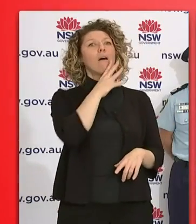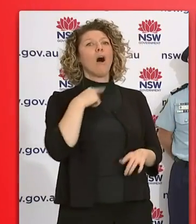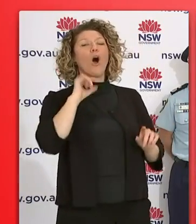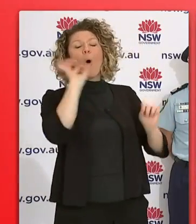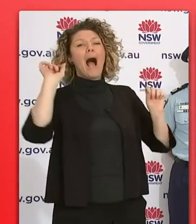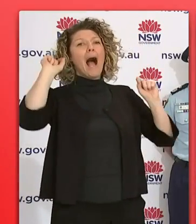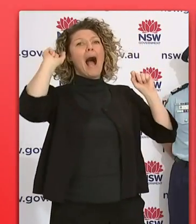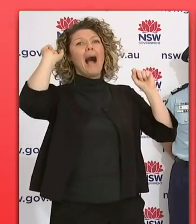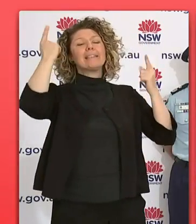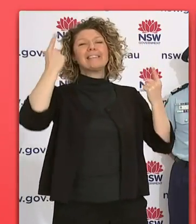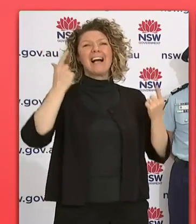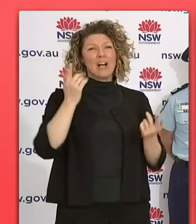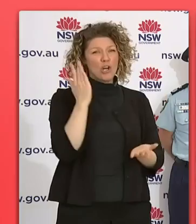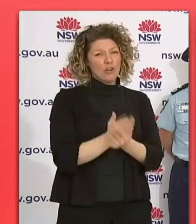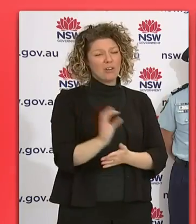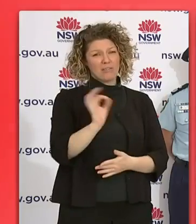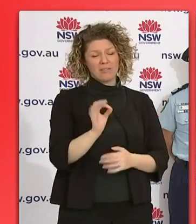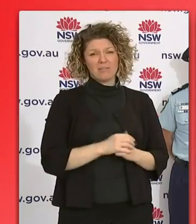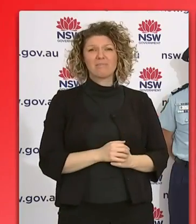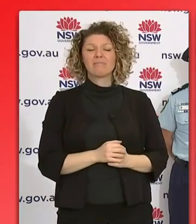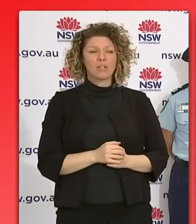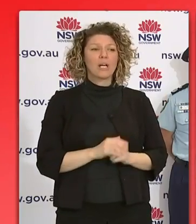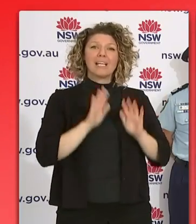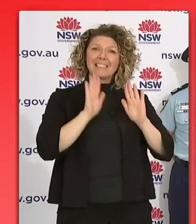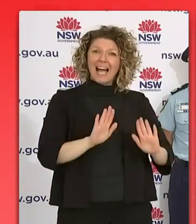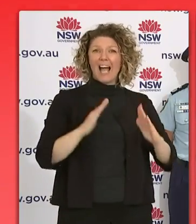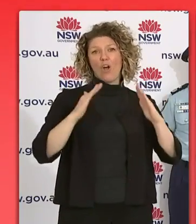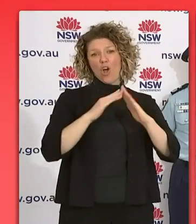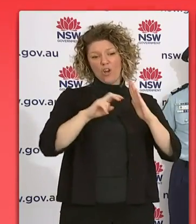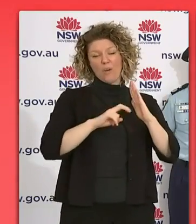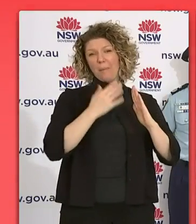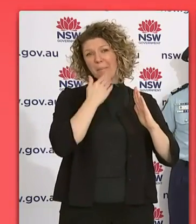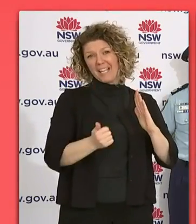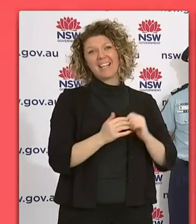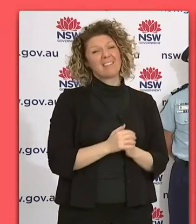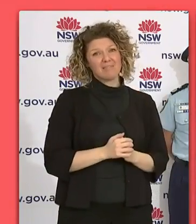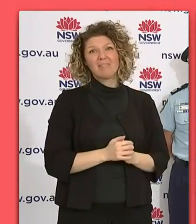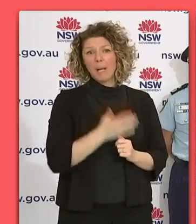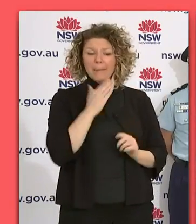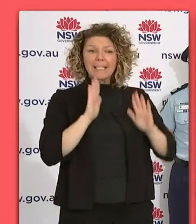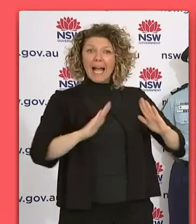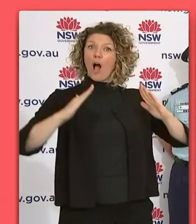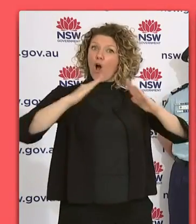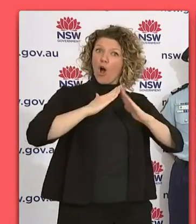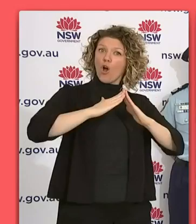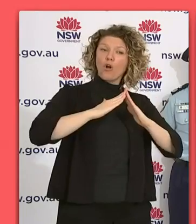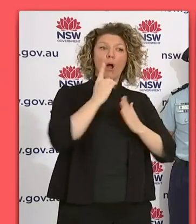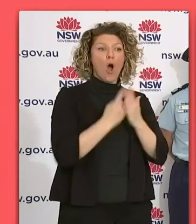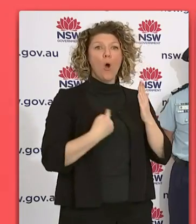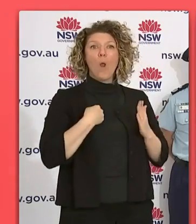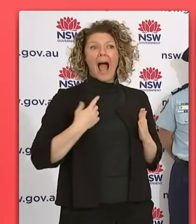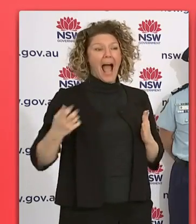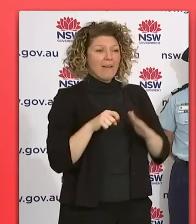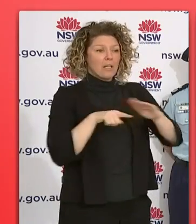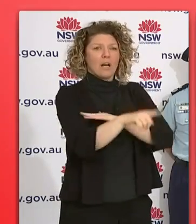been very clear about what the rules are. Stay at home unless you absolutely, uh, have to leave your house because of authorised work and make